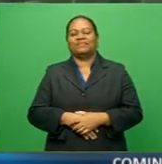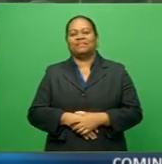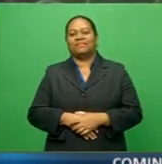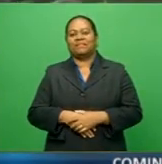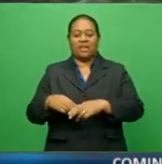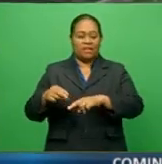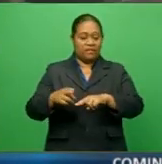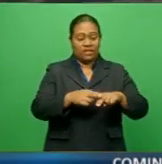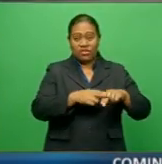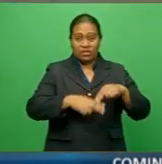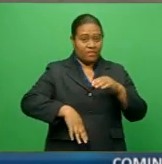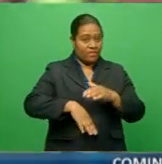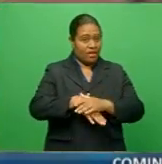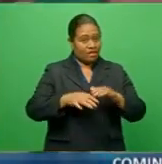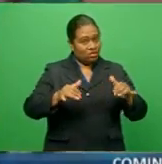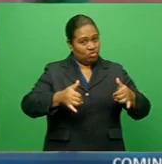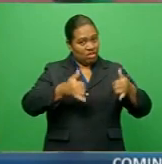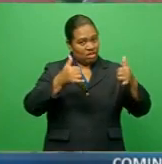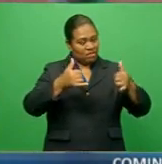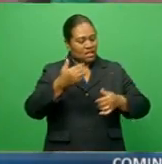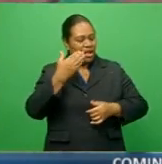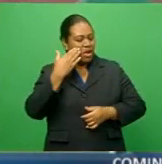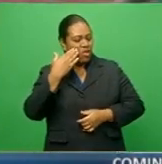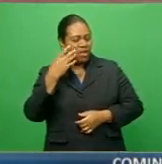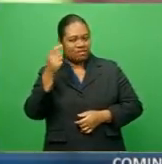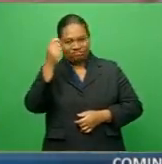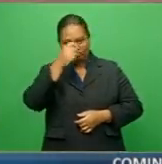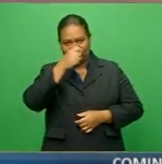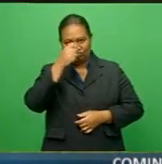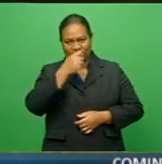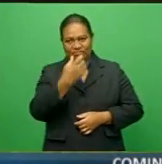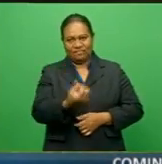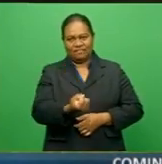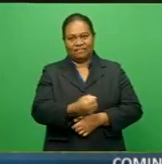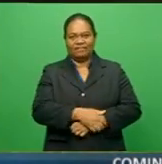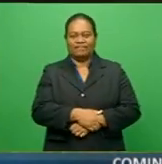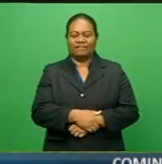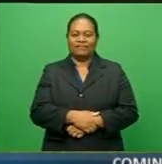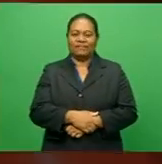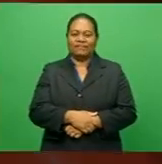And Fiji Factor champions aware of threat. Details after the break.